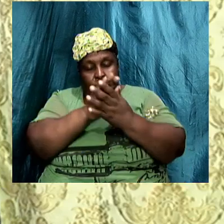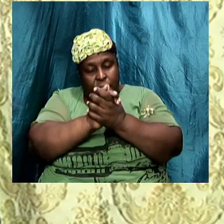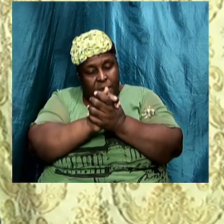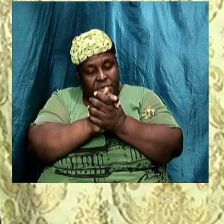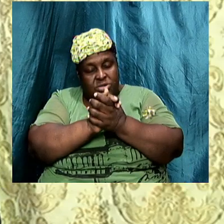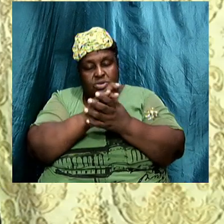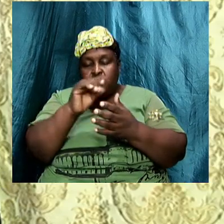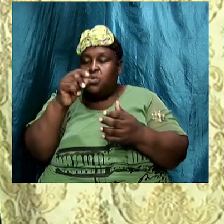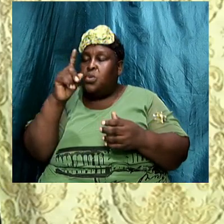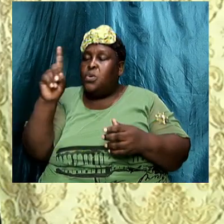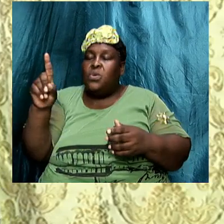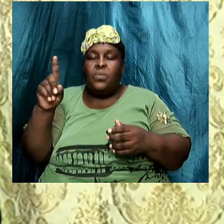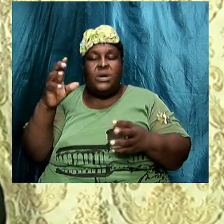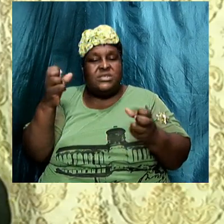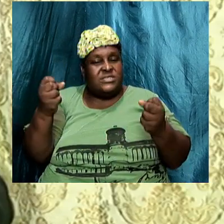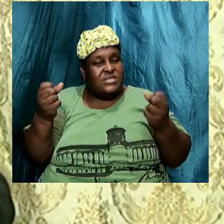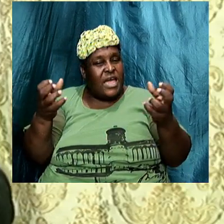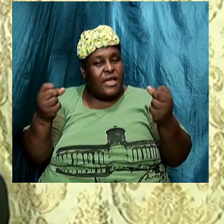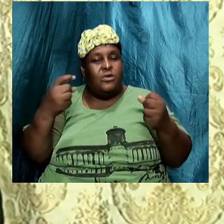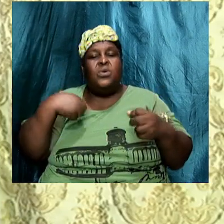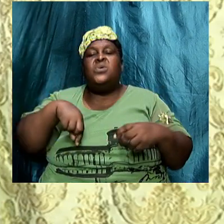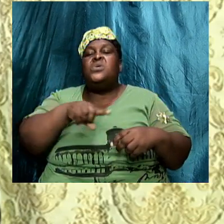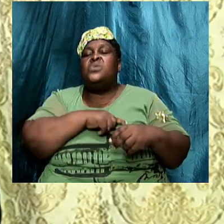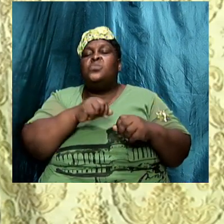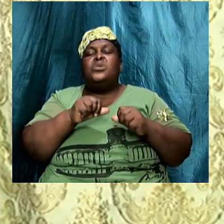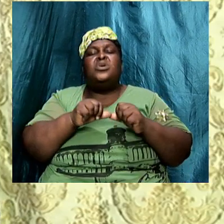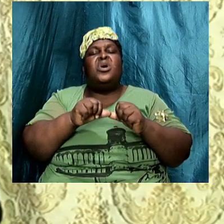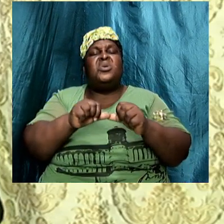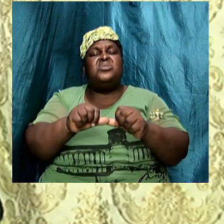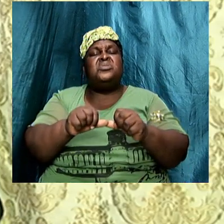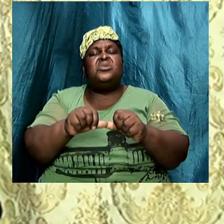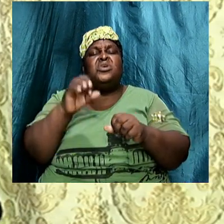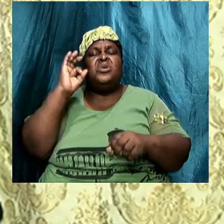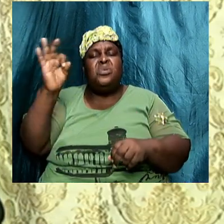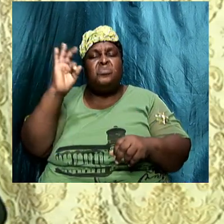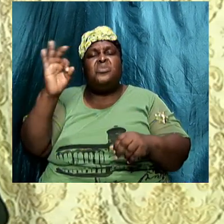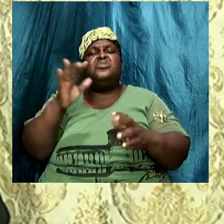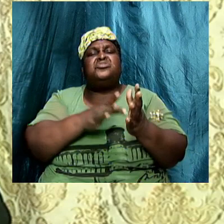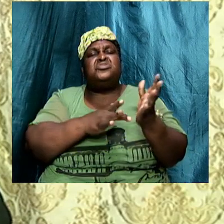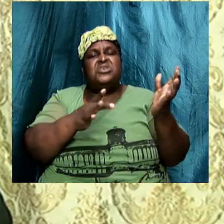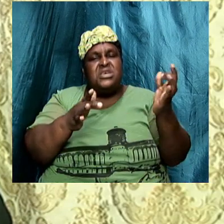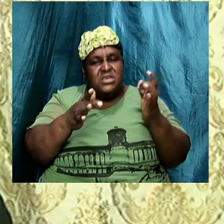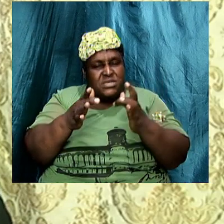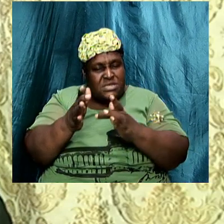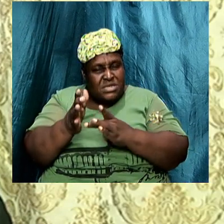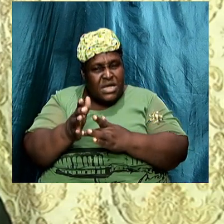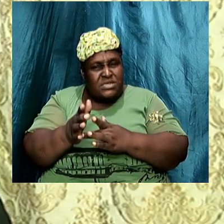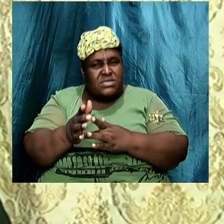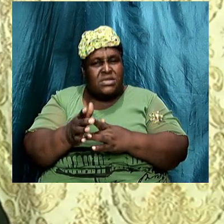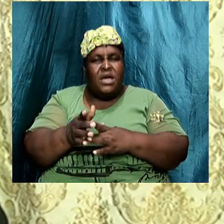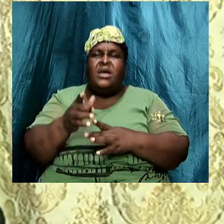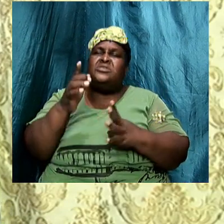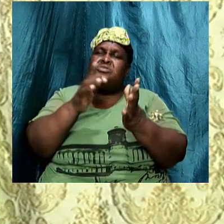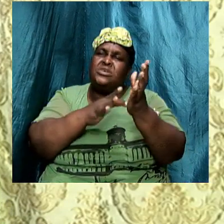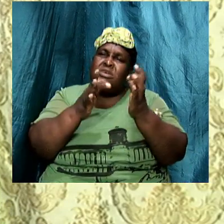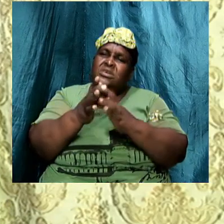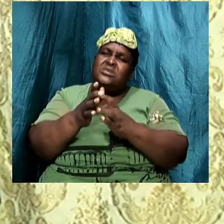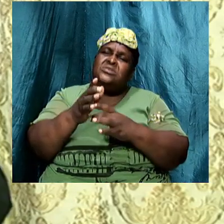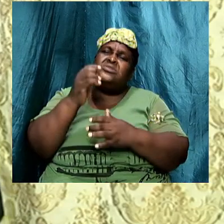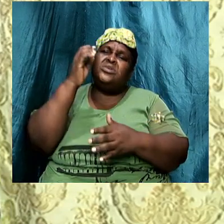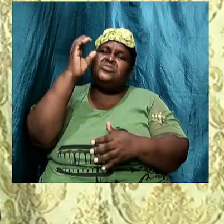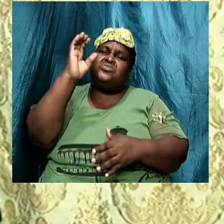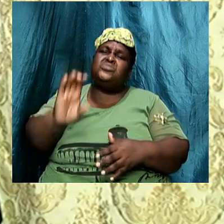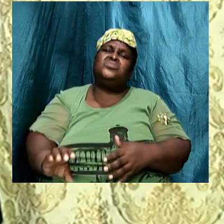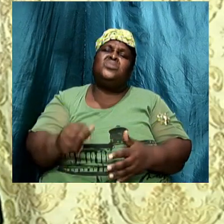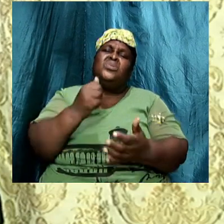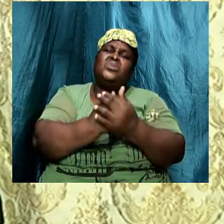any sign We will continue to preach Jesus And preach him crucified I'm not going to tell you